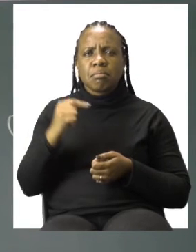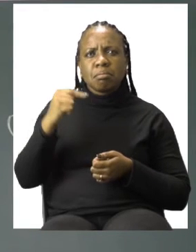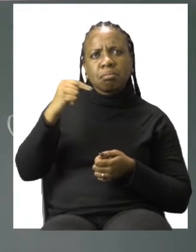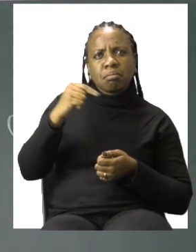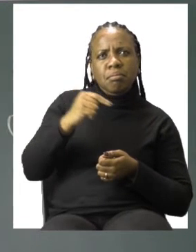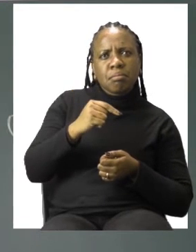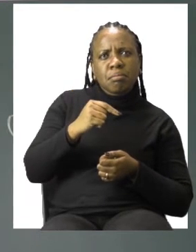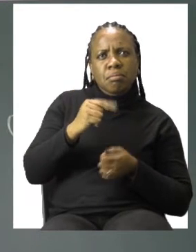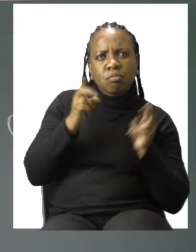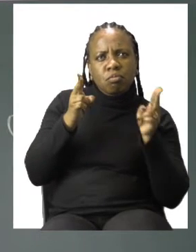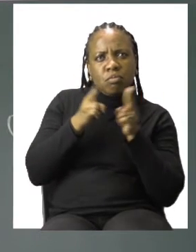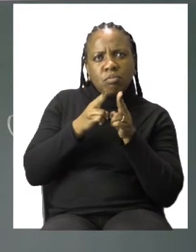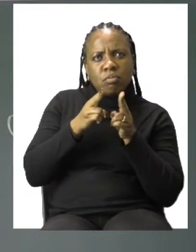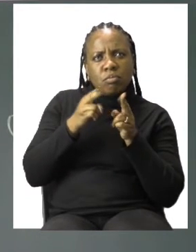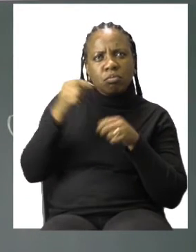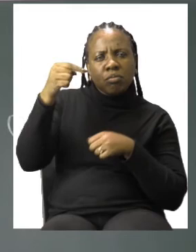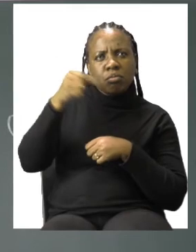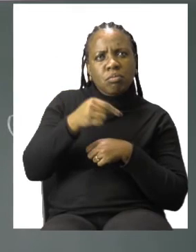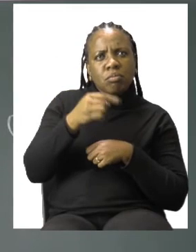What is the time?